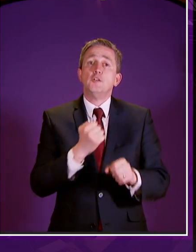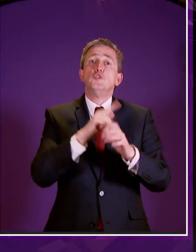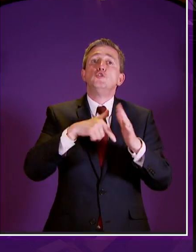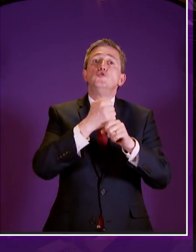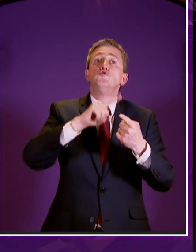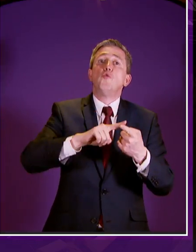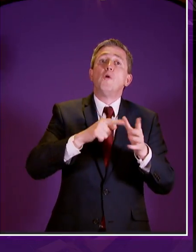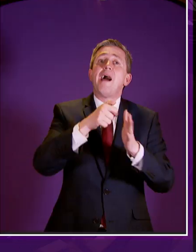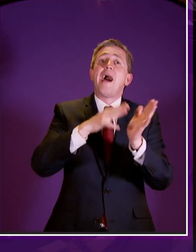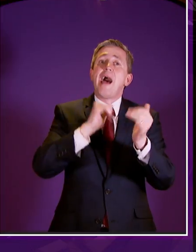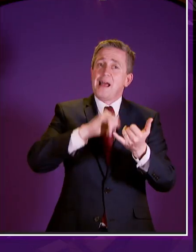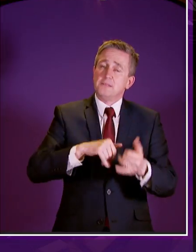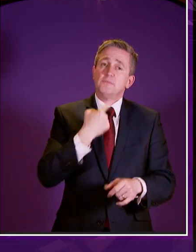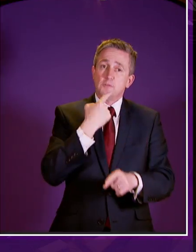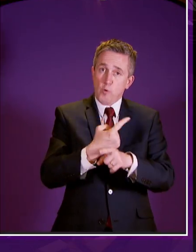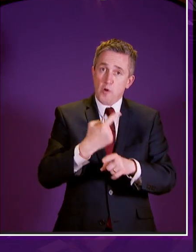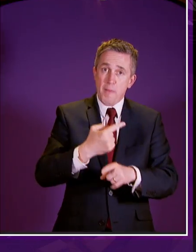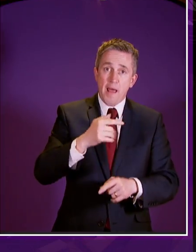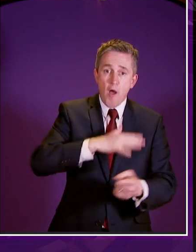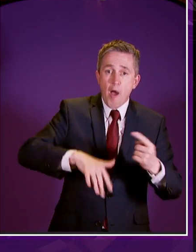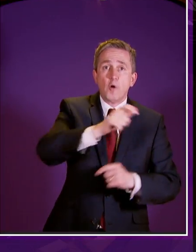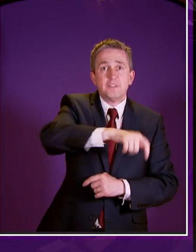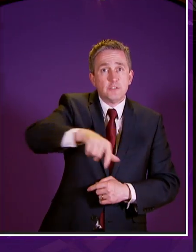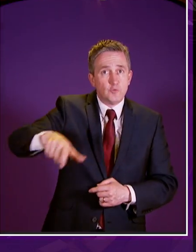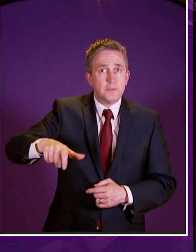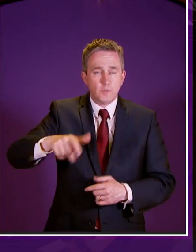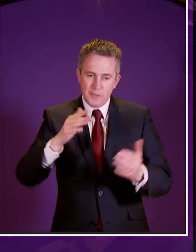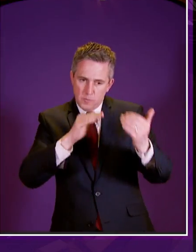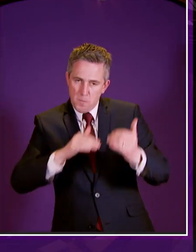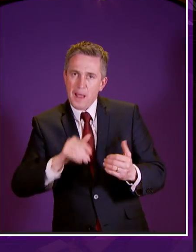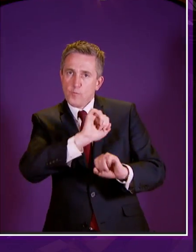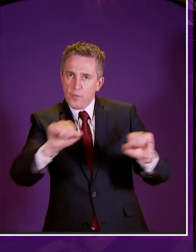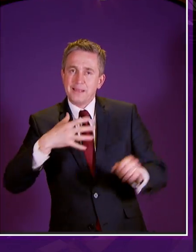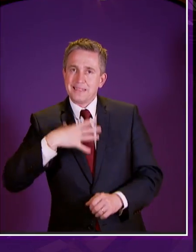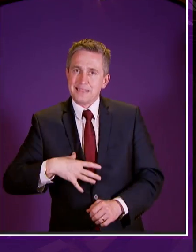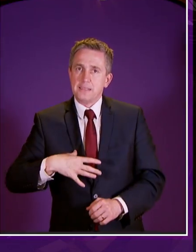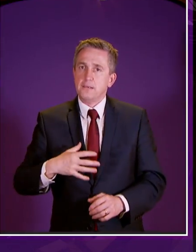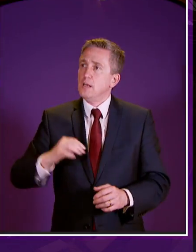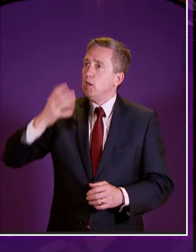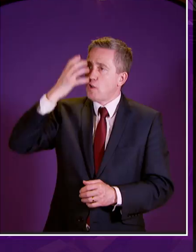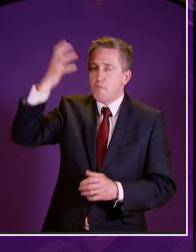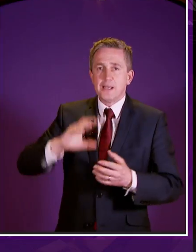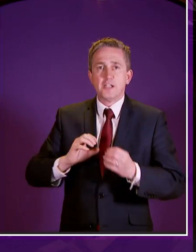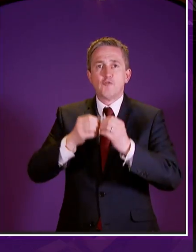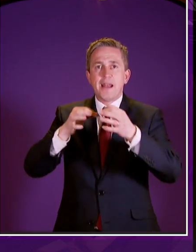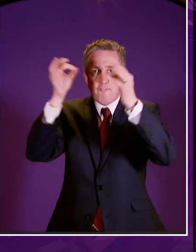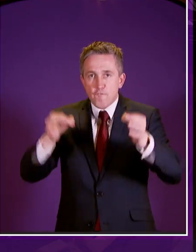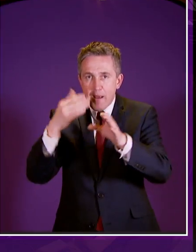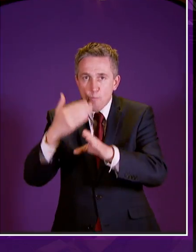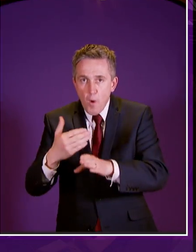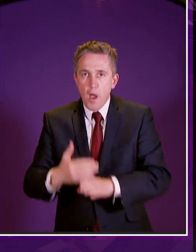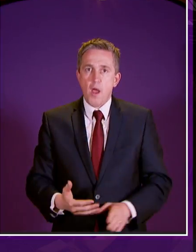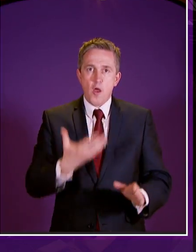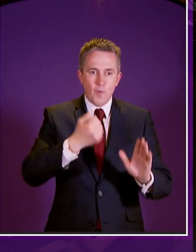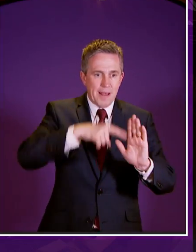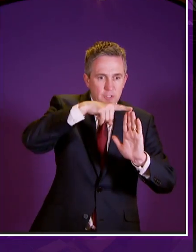has spoken about because we can have the best framework we can have the best motivation we can have the best charter